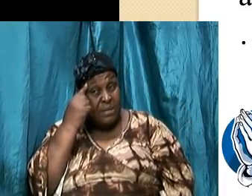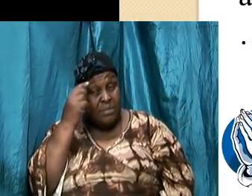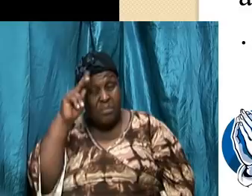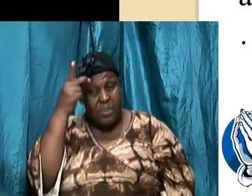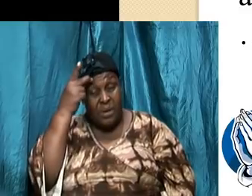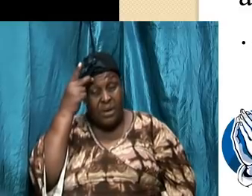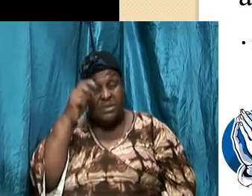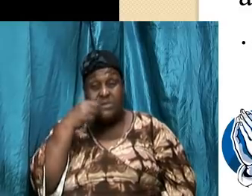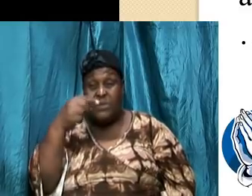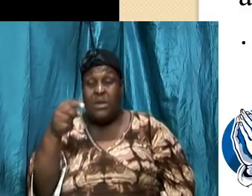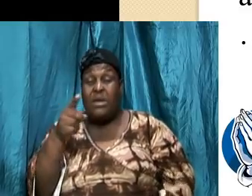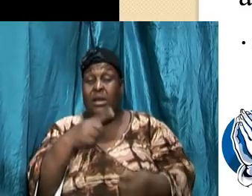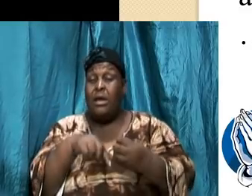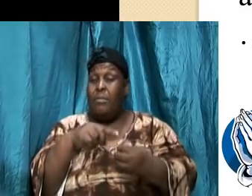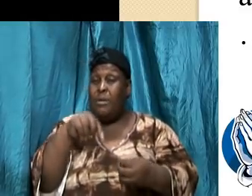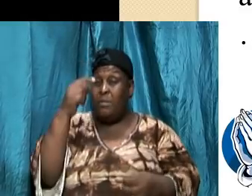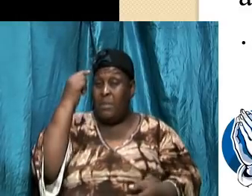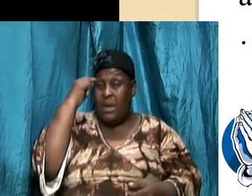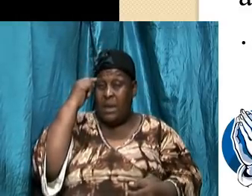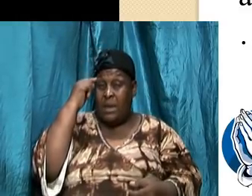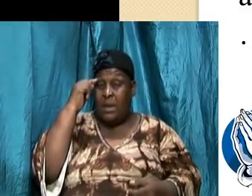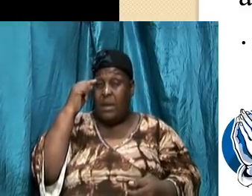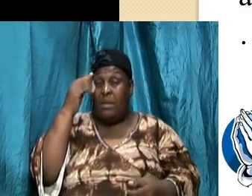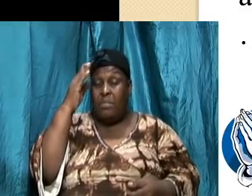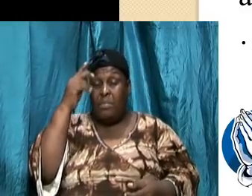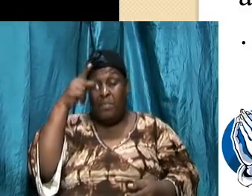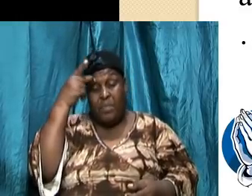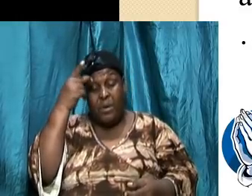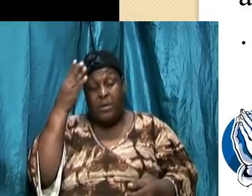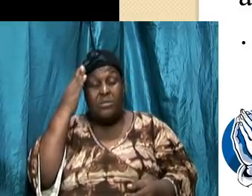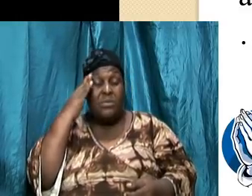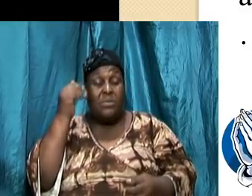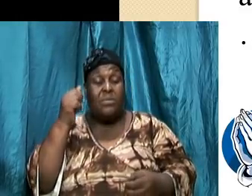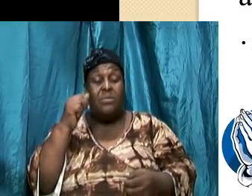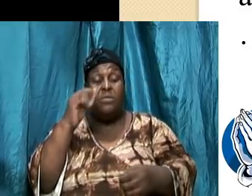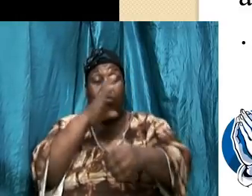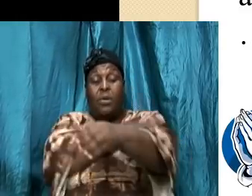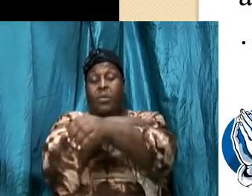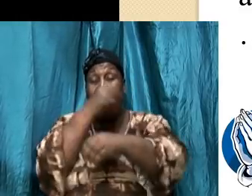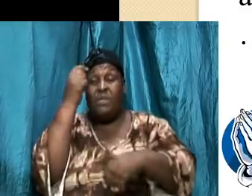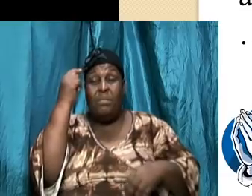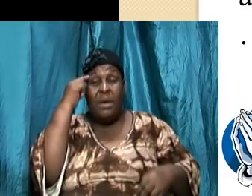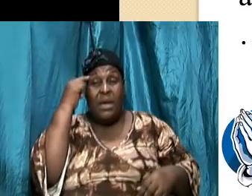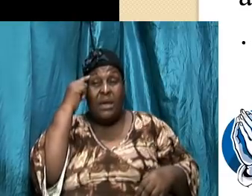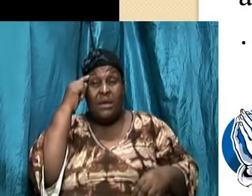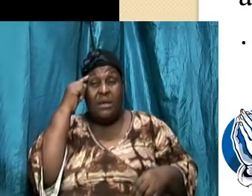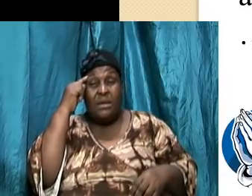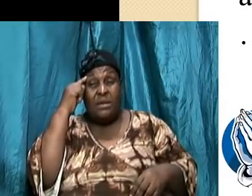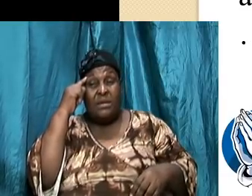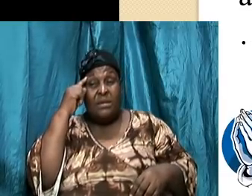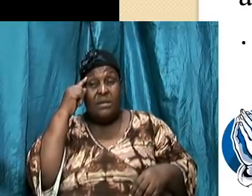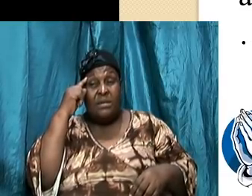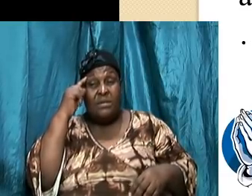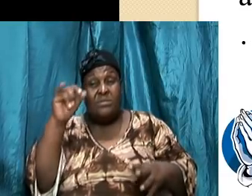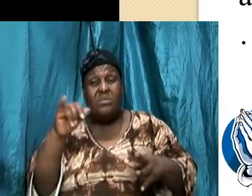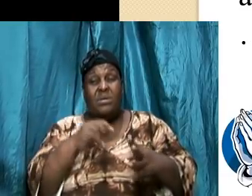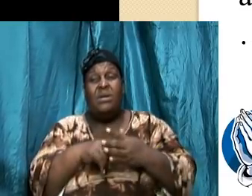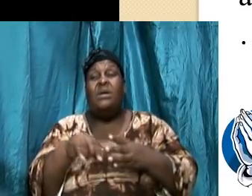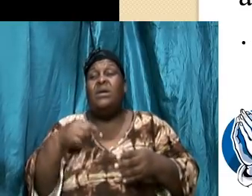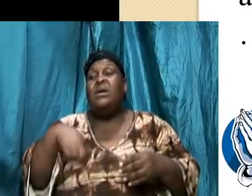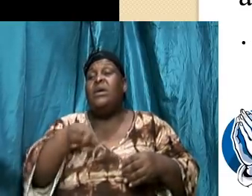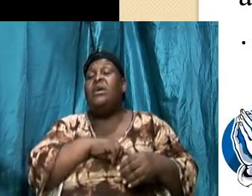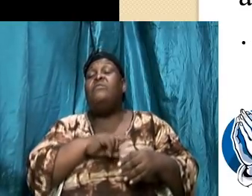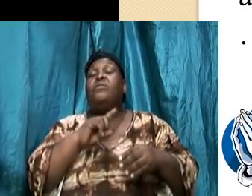he knows the power of the mind he knows that this is where it is at he knows that this is where if we are going to